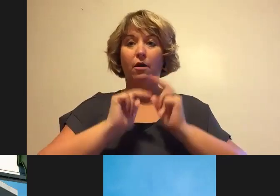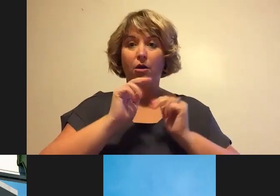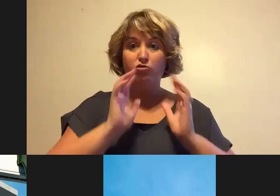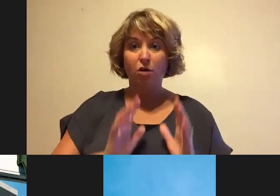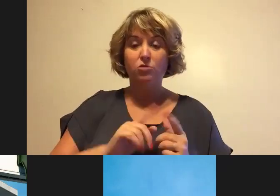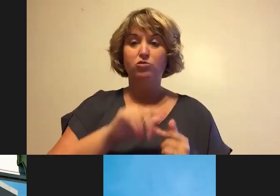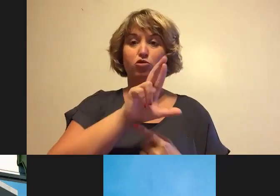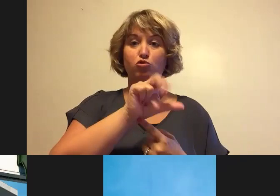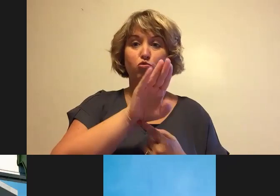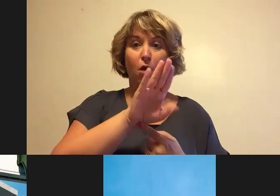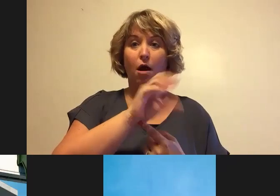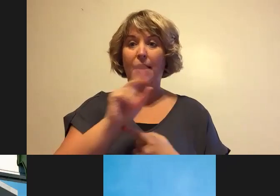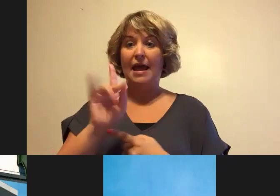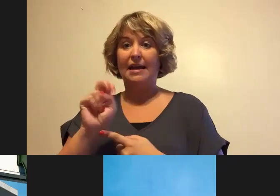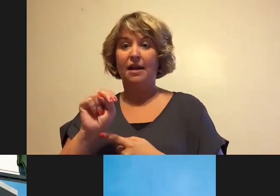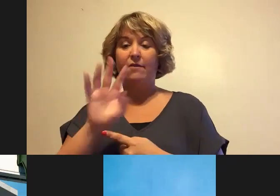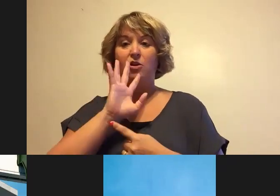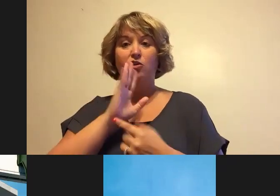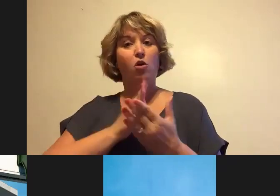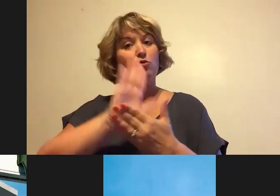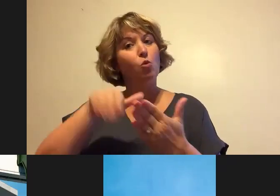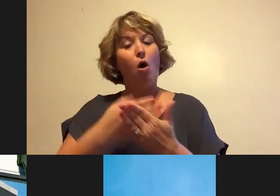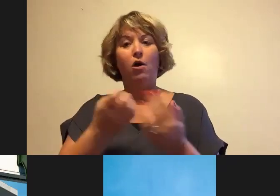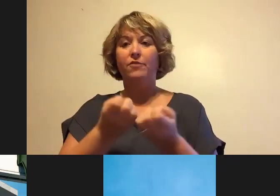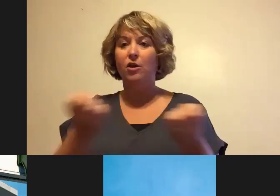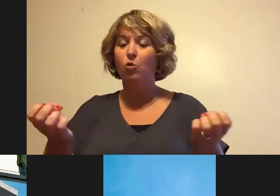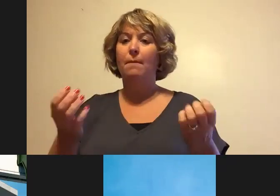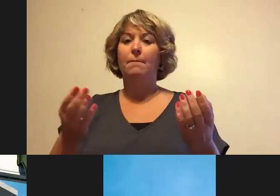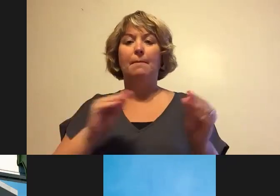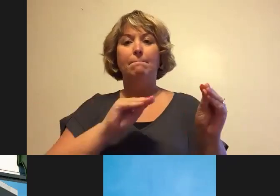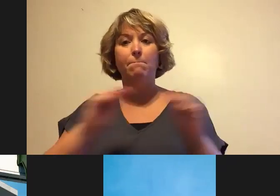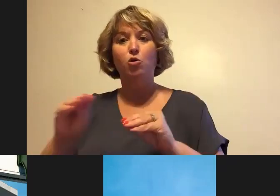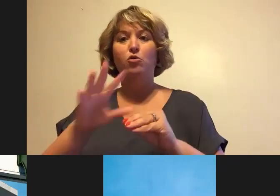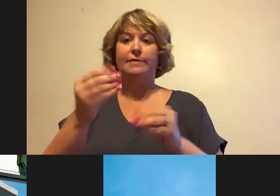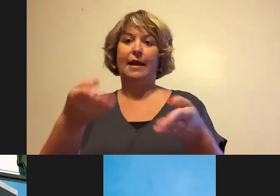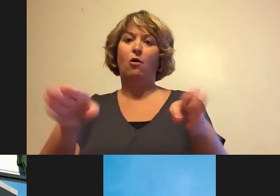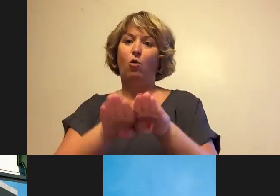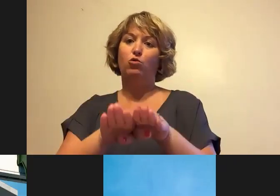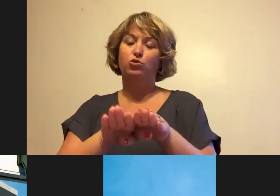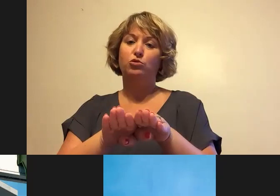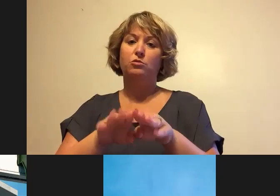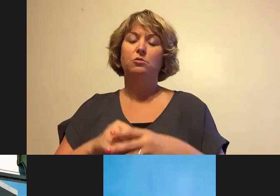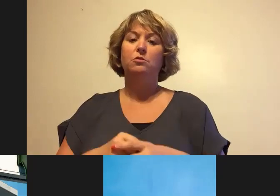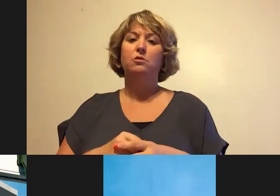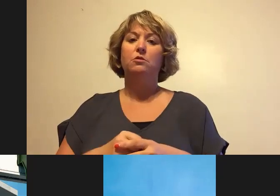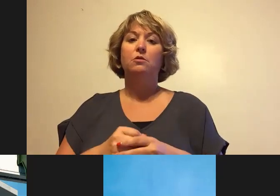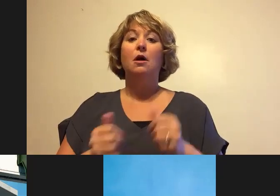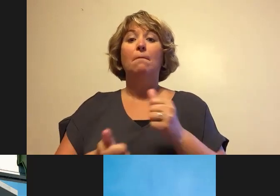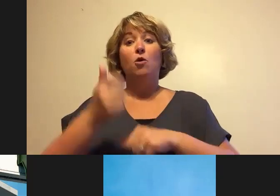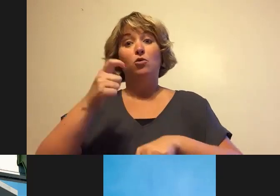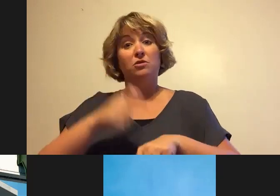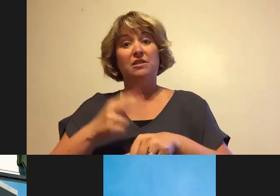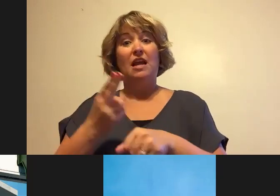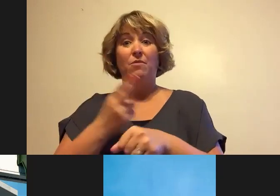and talk through all of the equipment moves and the closures that they have. For the most part, they do use busy streets such as